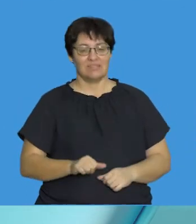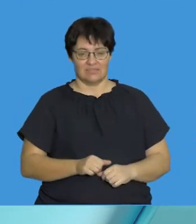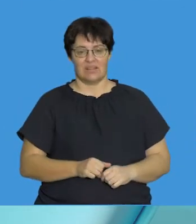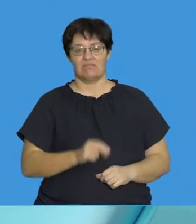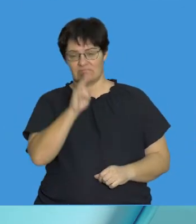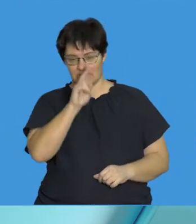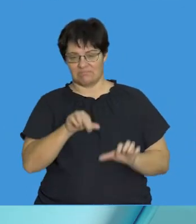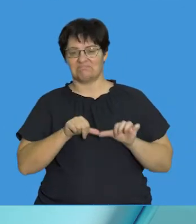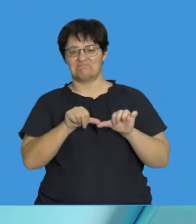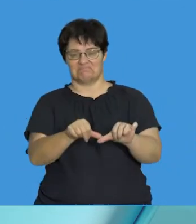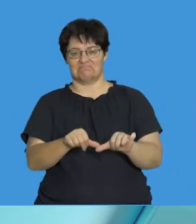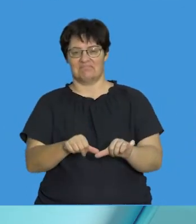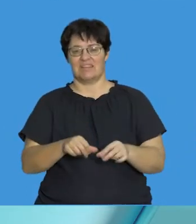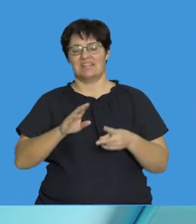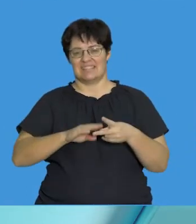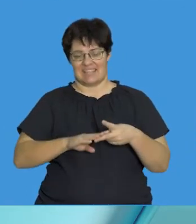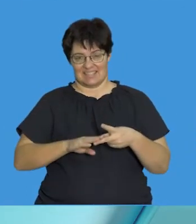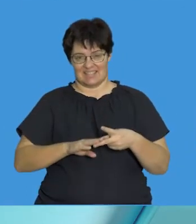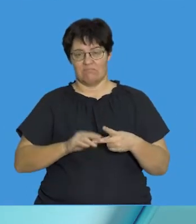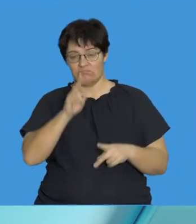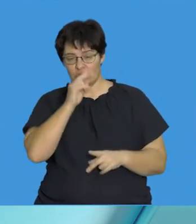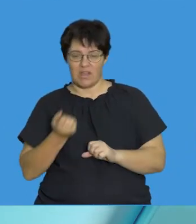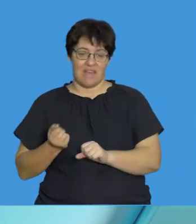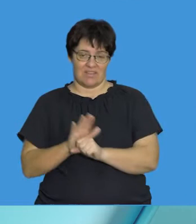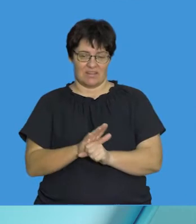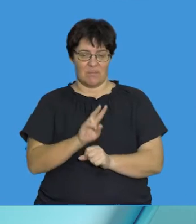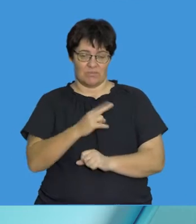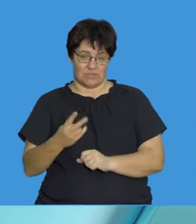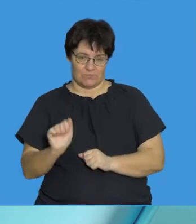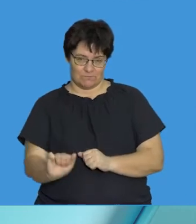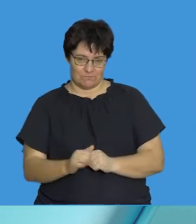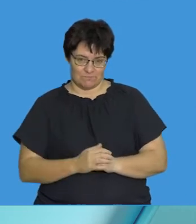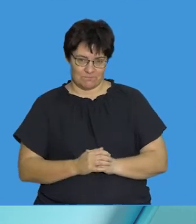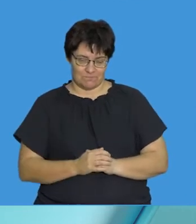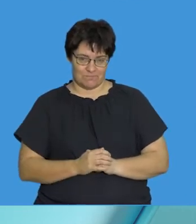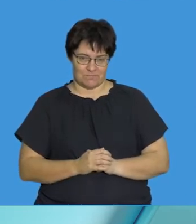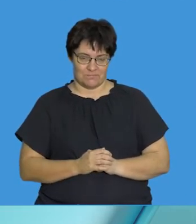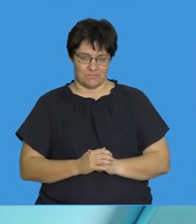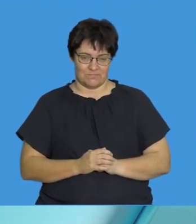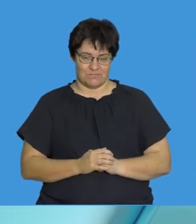Come back in a bit and we'll join you for a good interactive session looking at the effects of mutations.